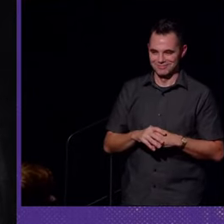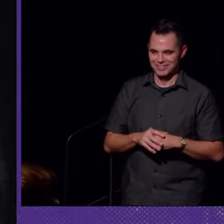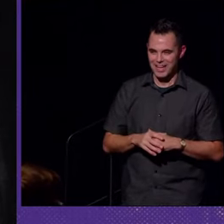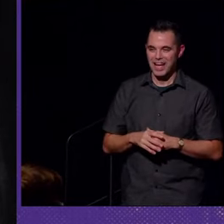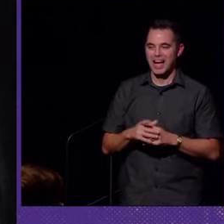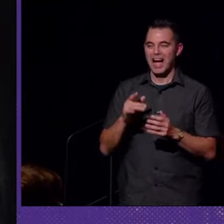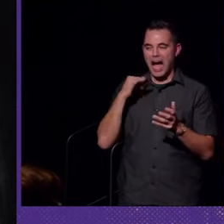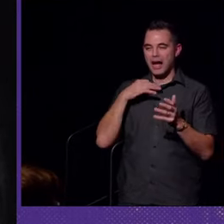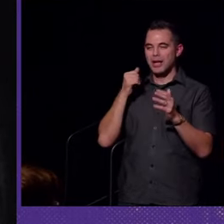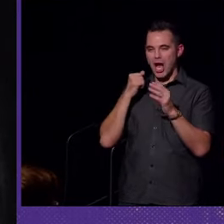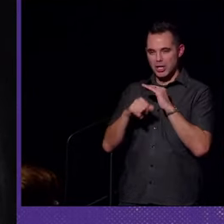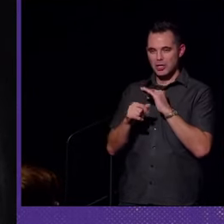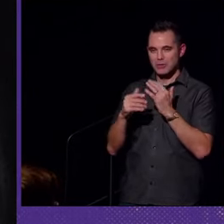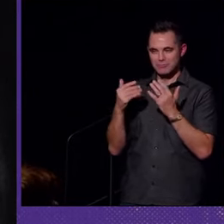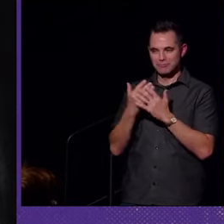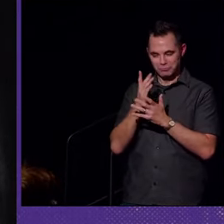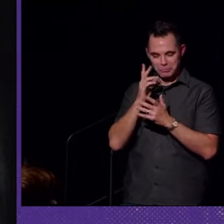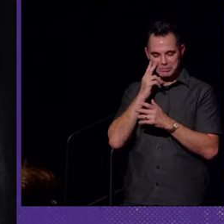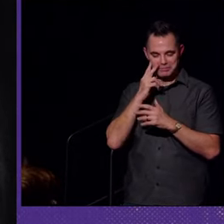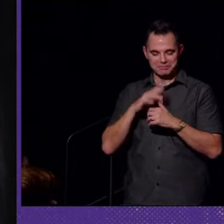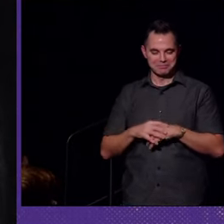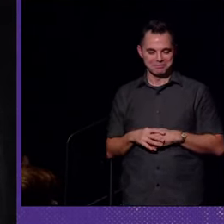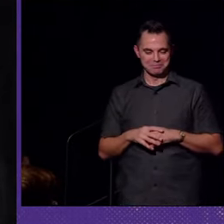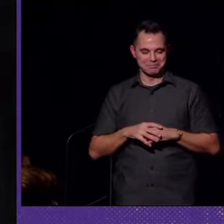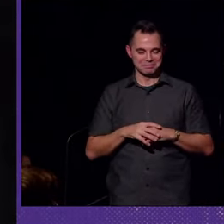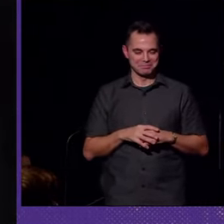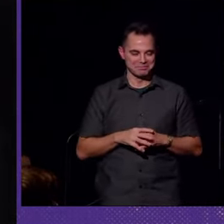I'm going to undergo this experiment. Okay.